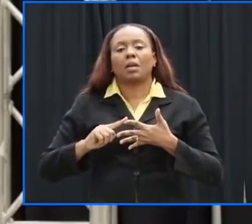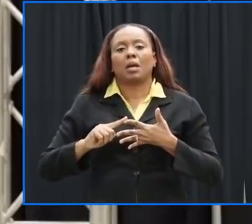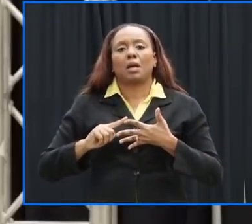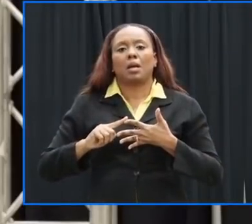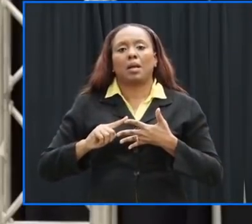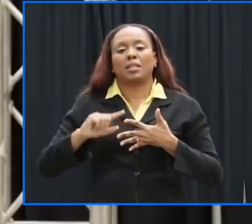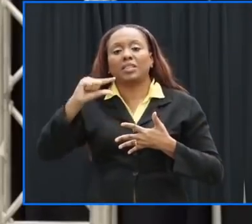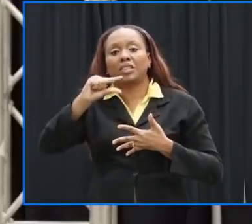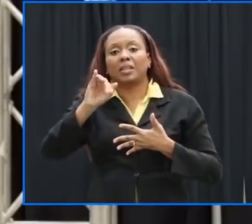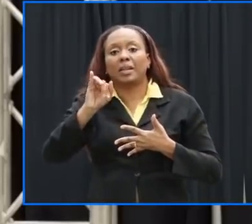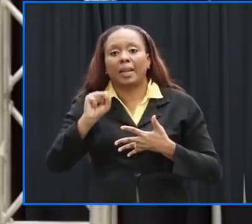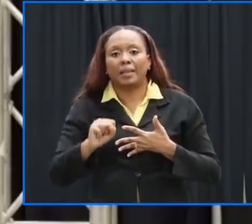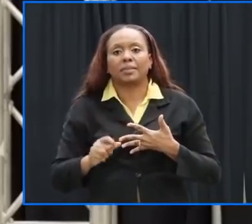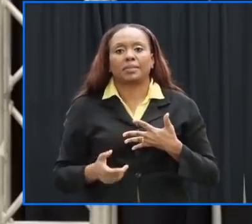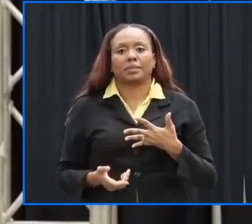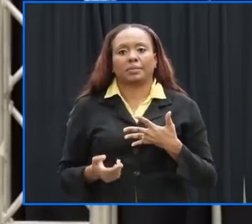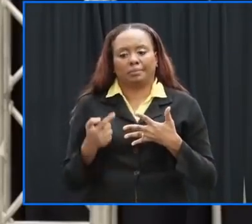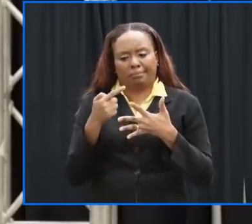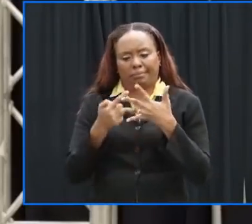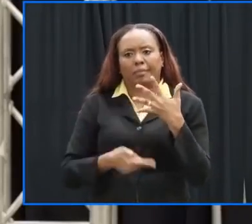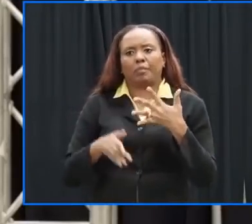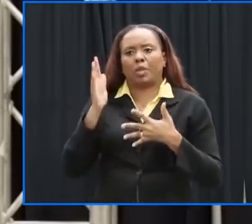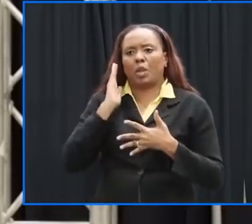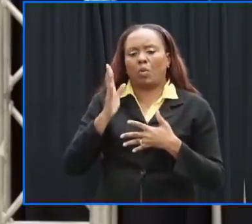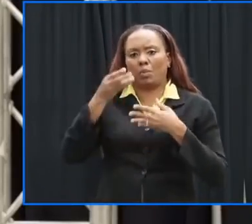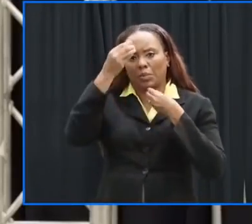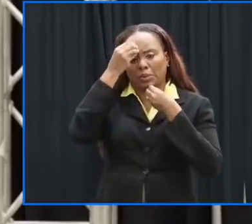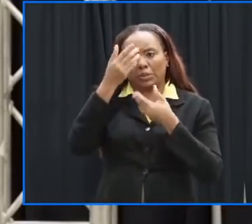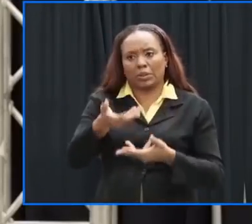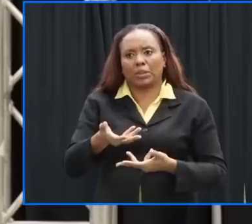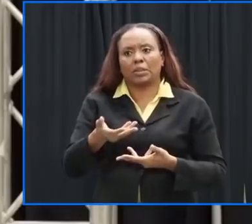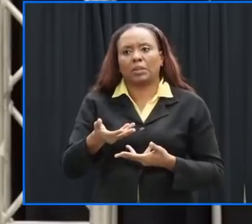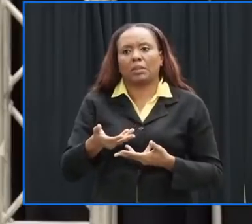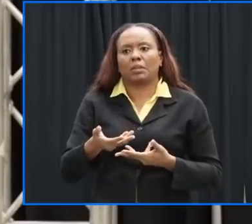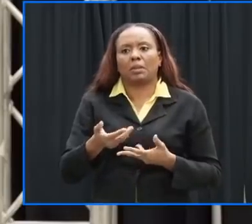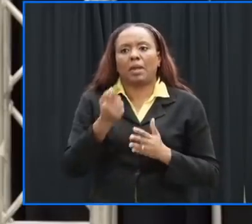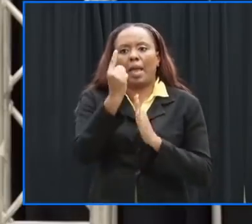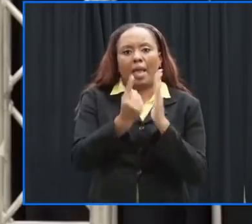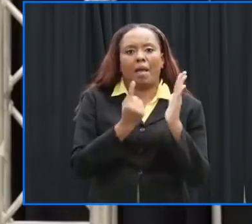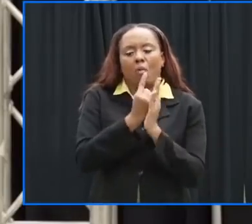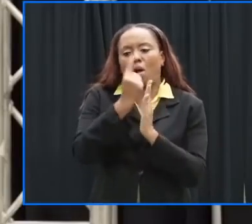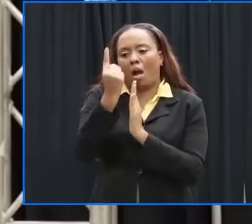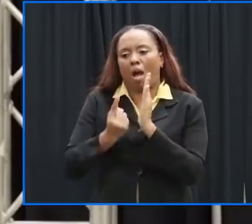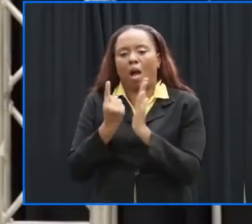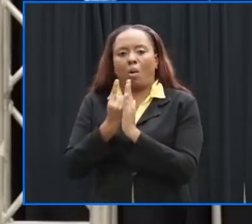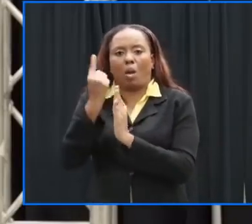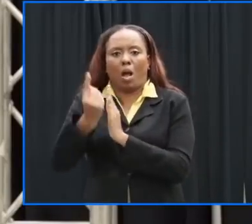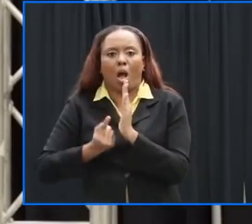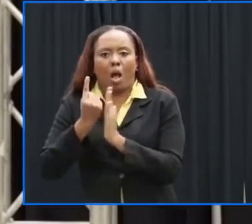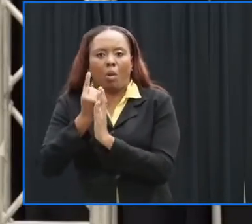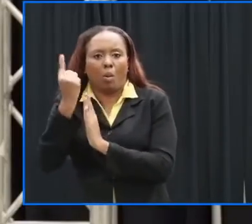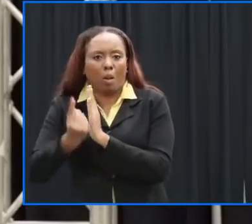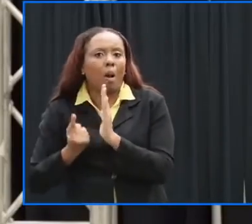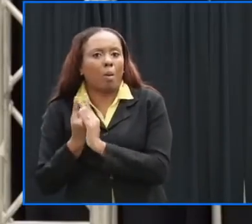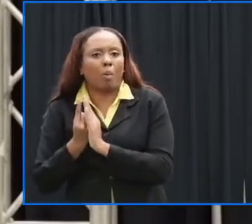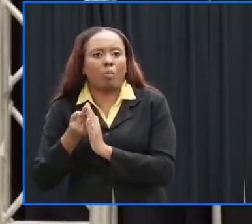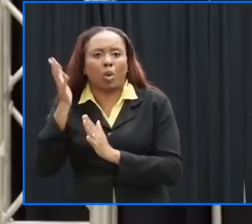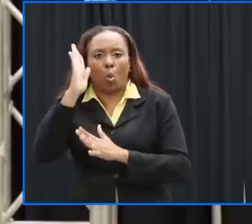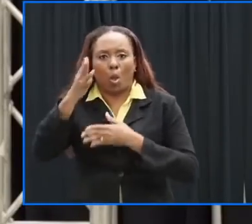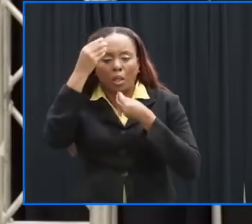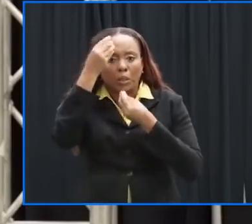we will be updating you at least every hour on the progress of the system